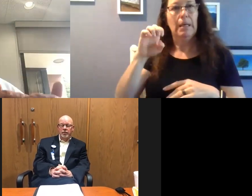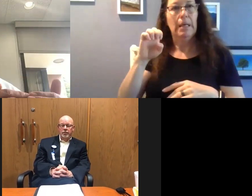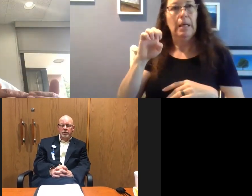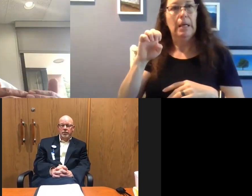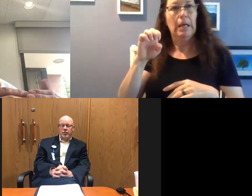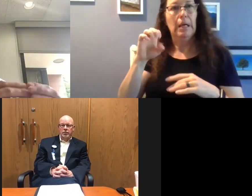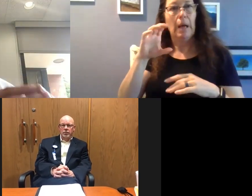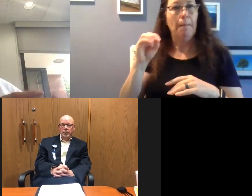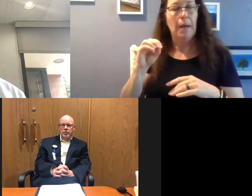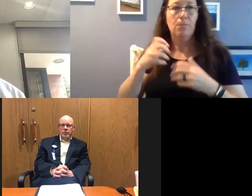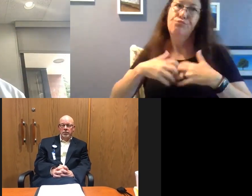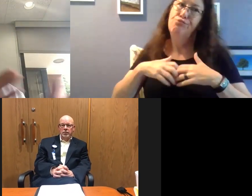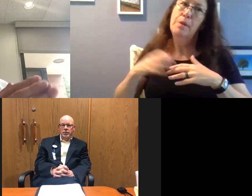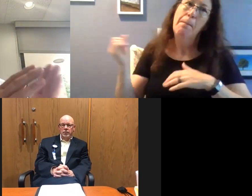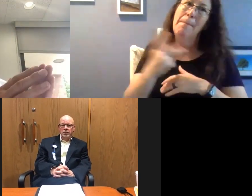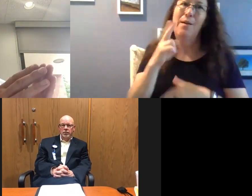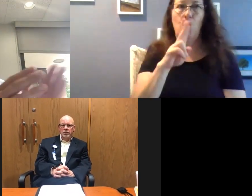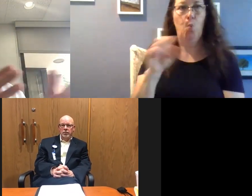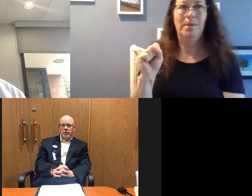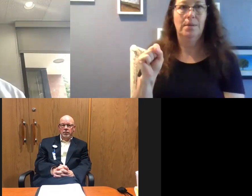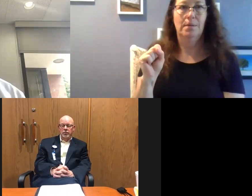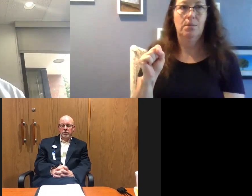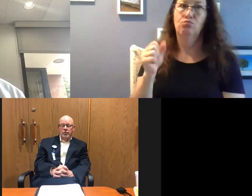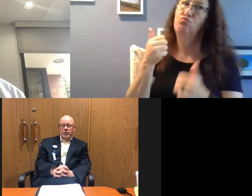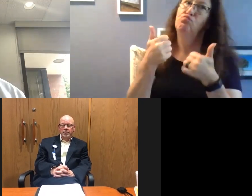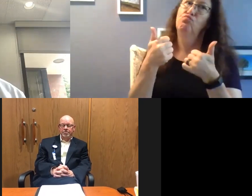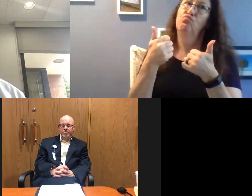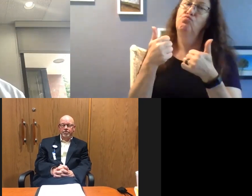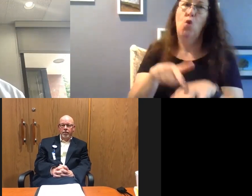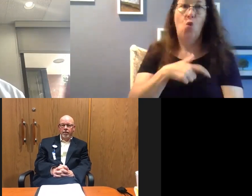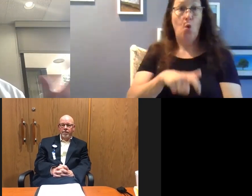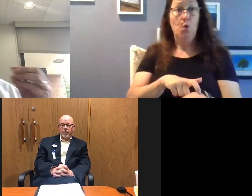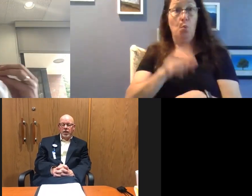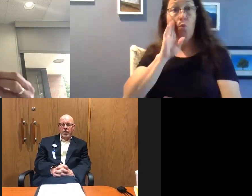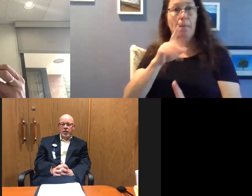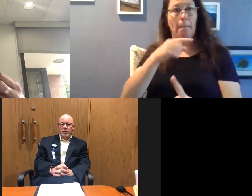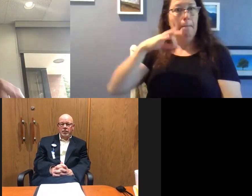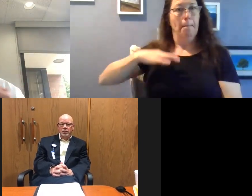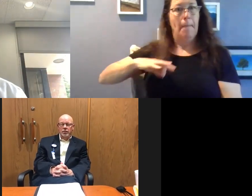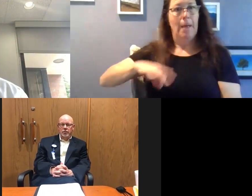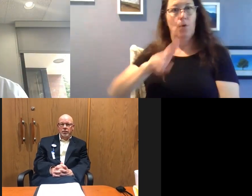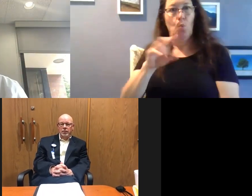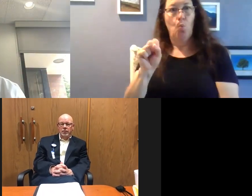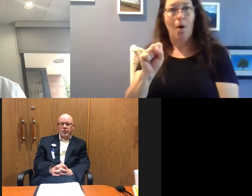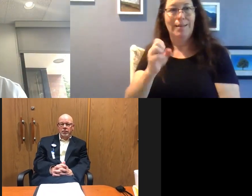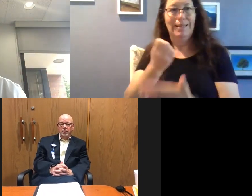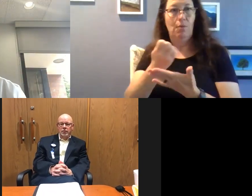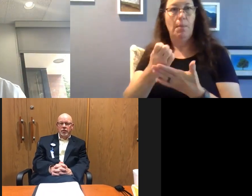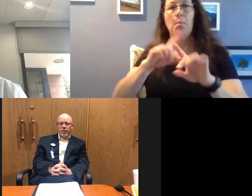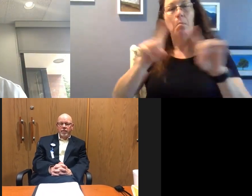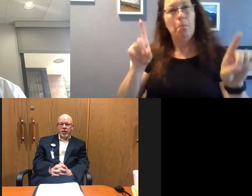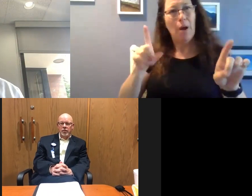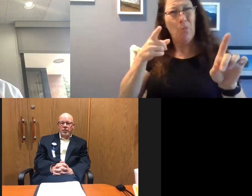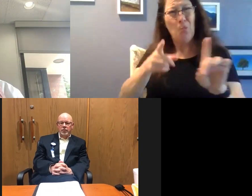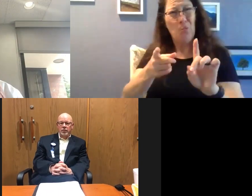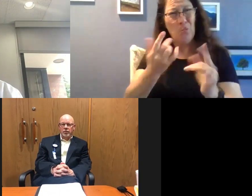PPE manufacturing back to the United States, which is a great thing longterm. But again, our, our most critical need right now